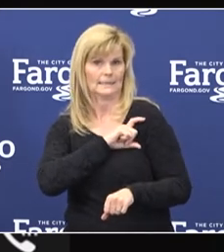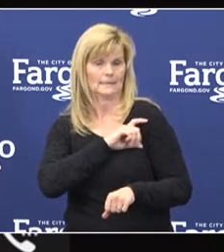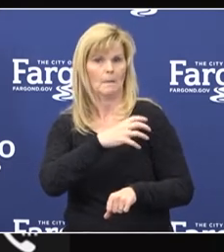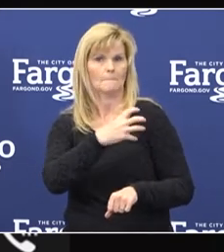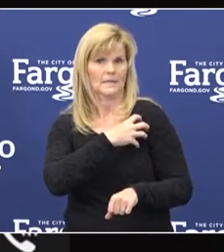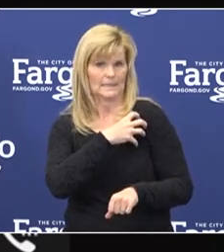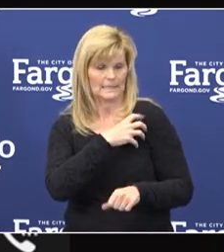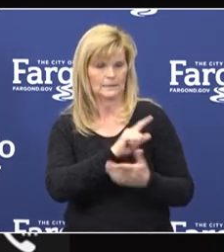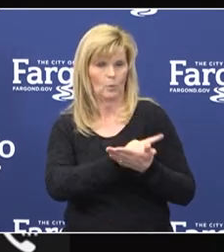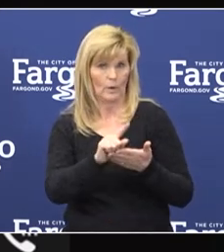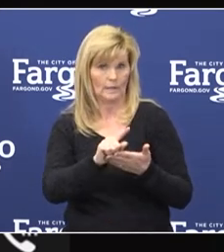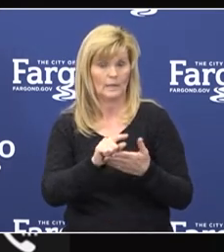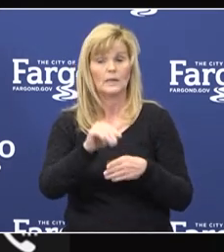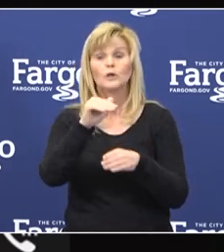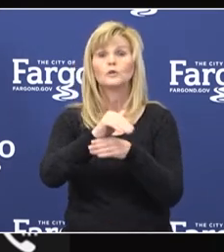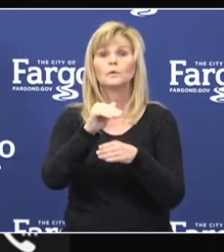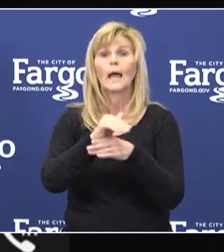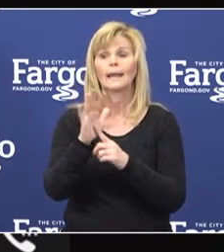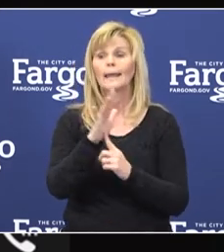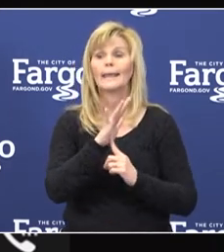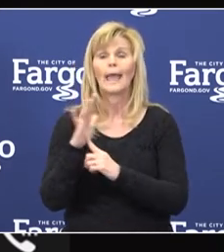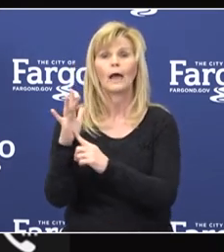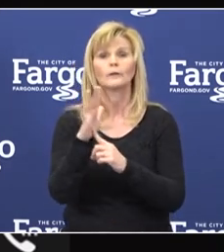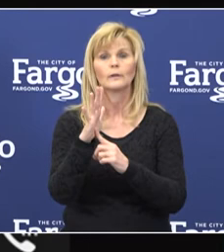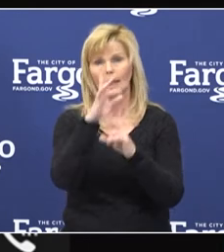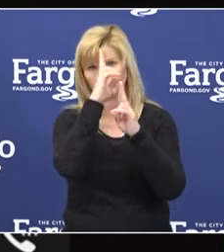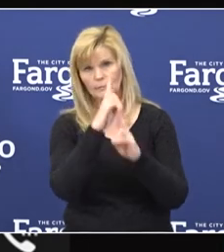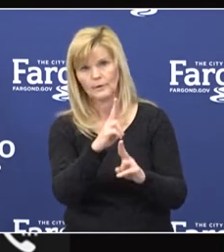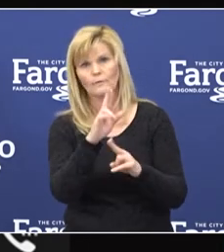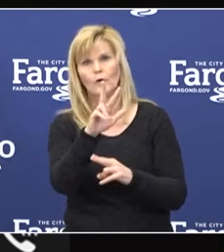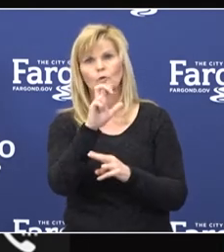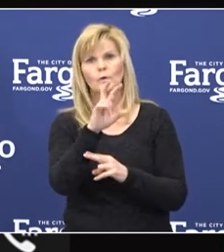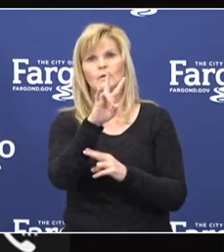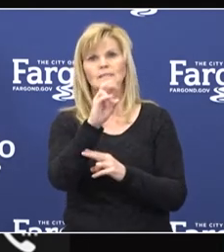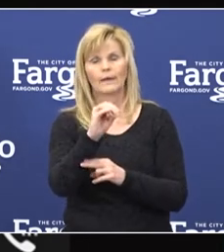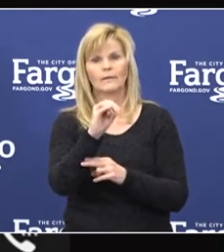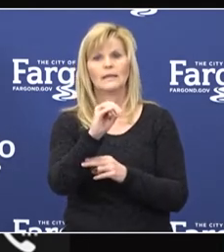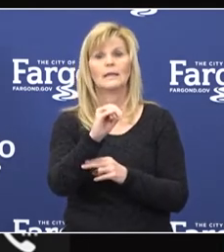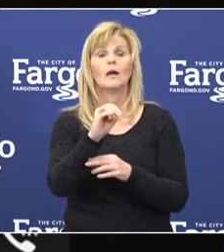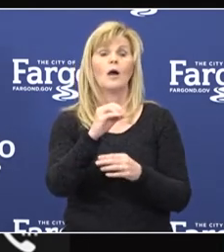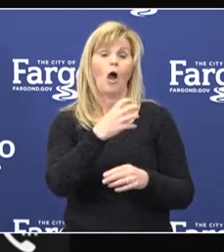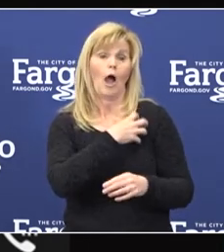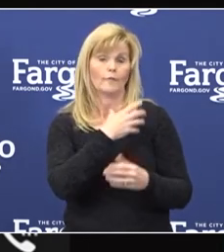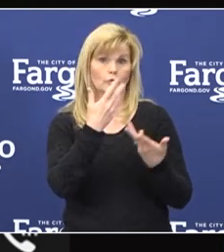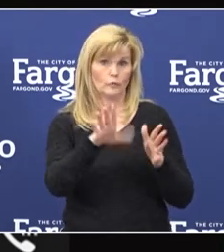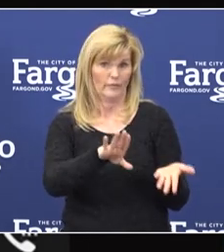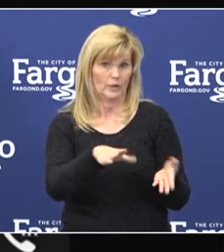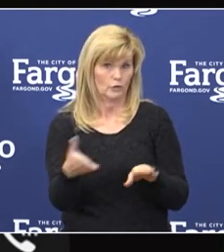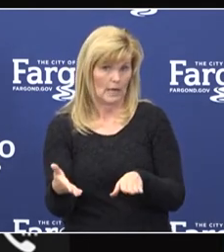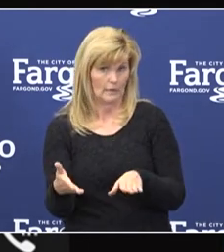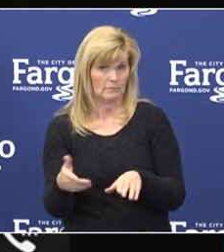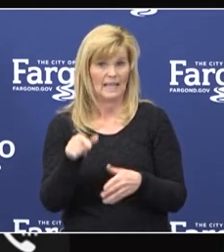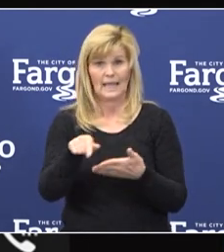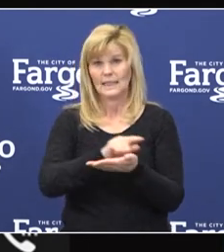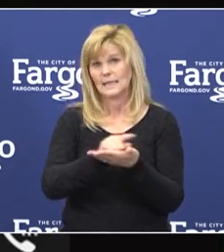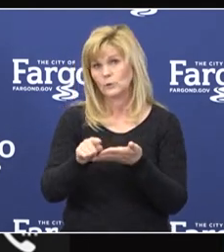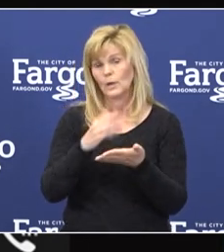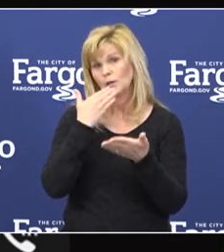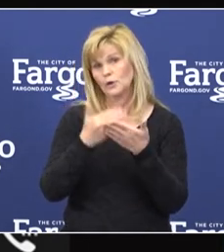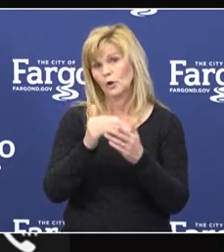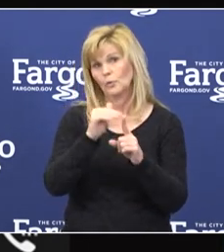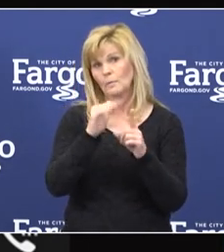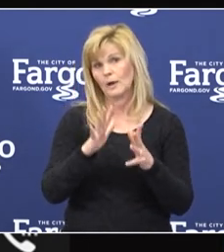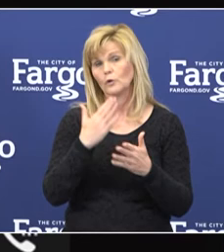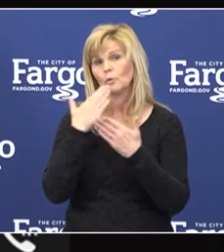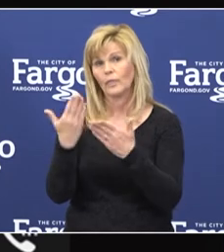there will be a virtual candlelight vigil for 307 fallen officers. While this week is always a great reminder to thank